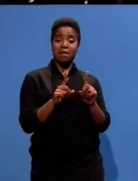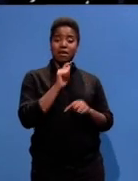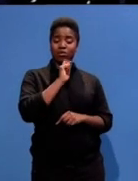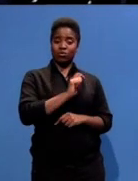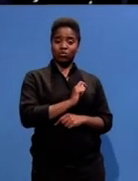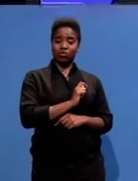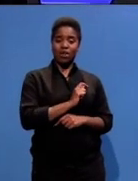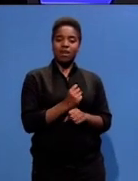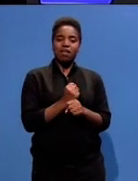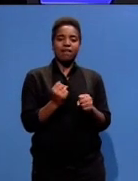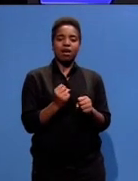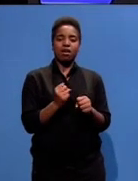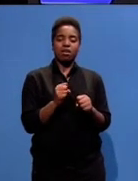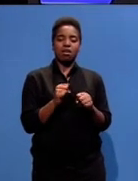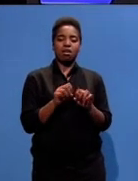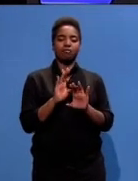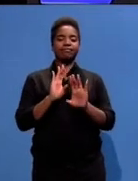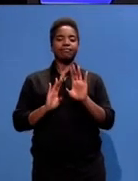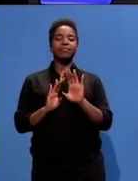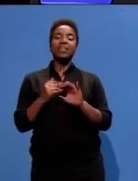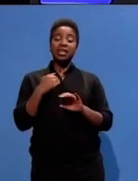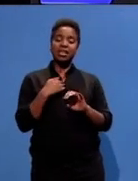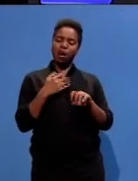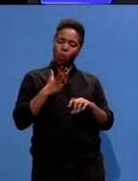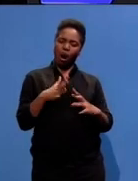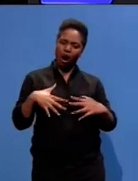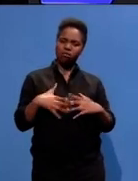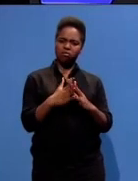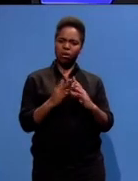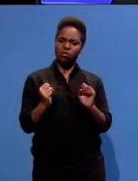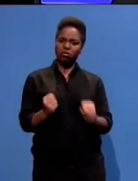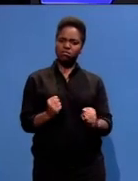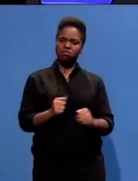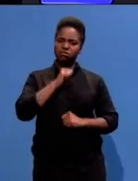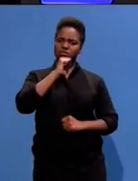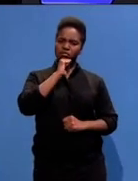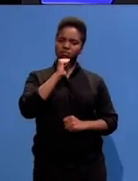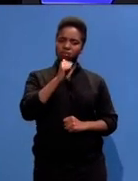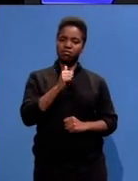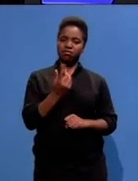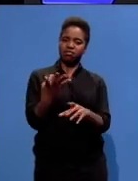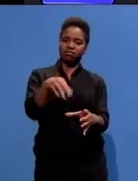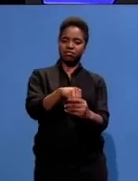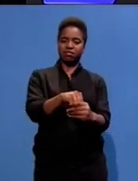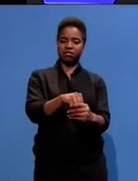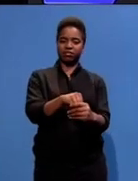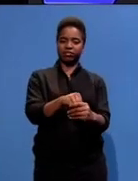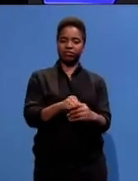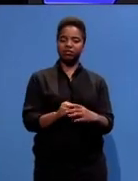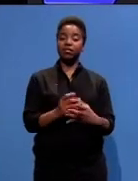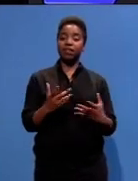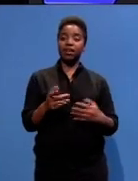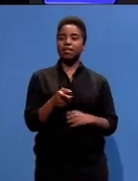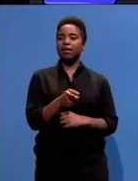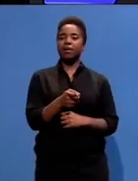for him. He didn't just, he backed up the symbolism with action. And he was tough too. I mean, the United Democratic Movement was brought